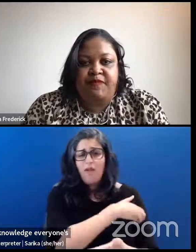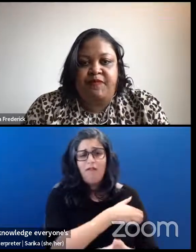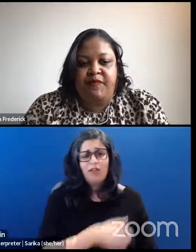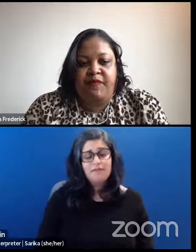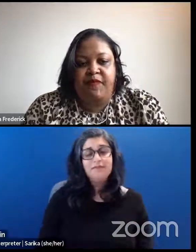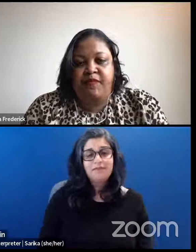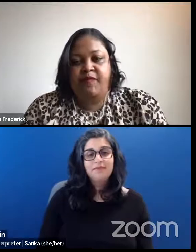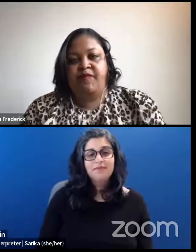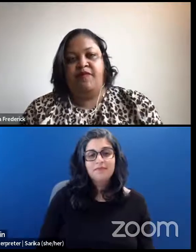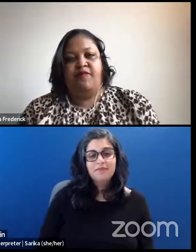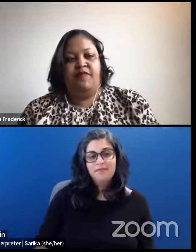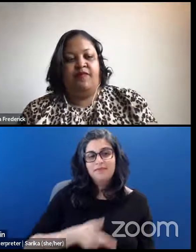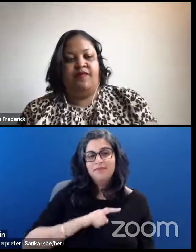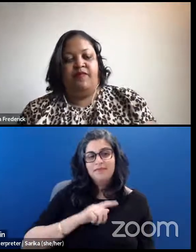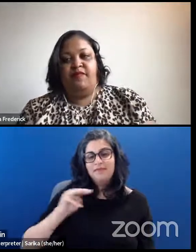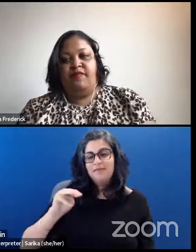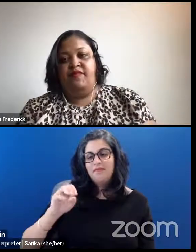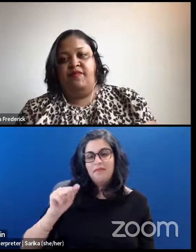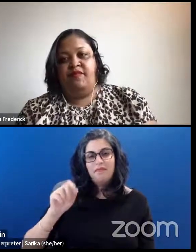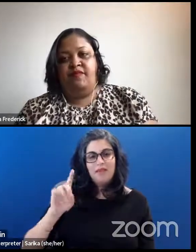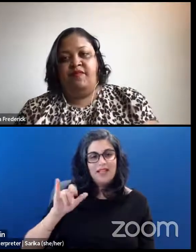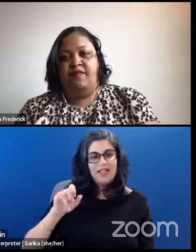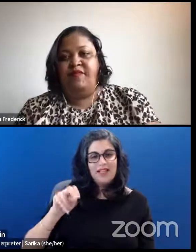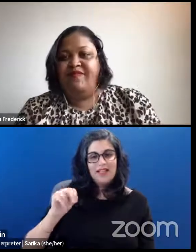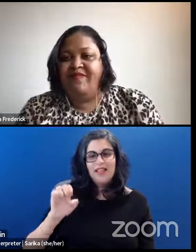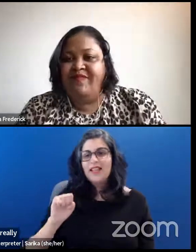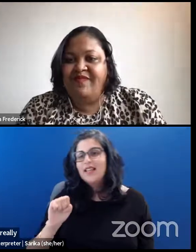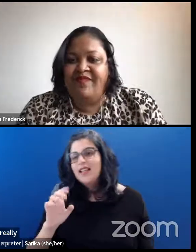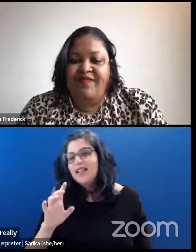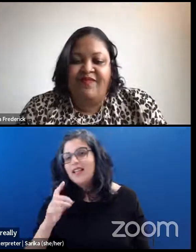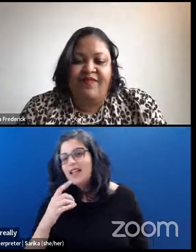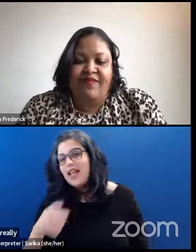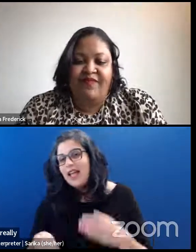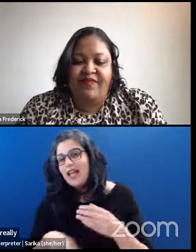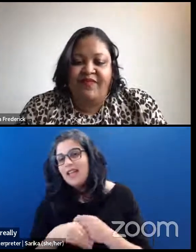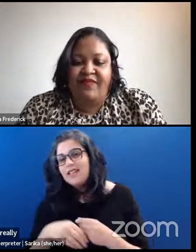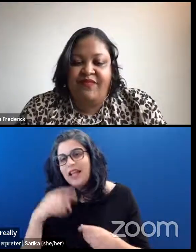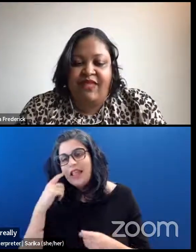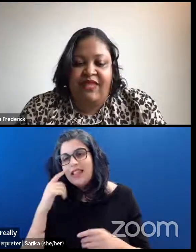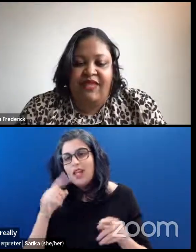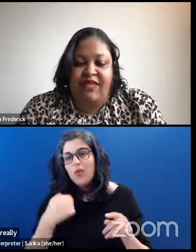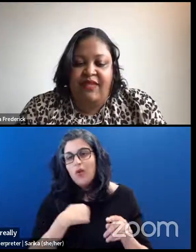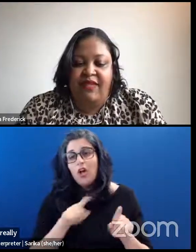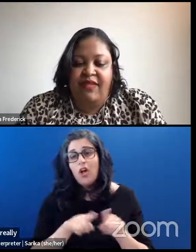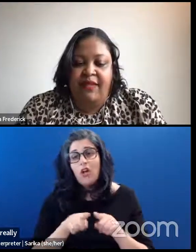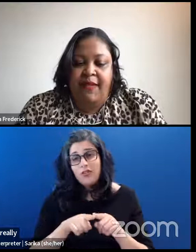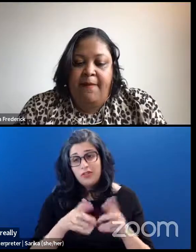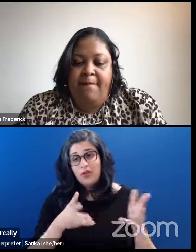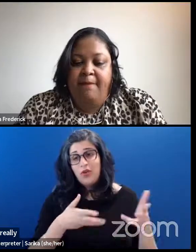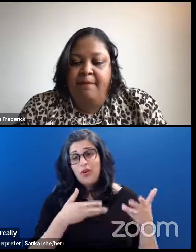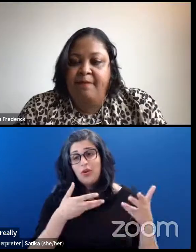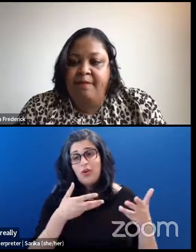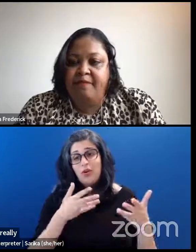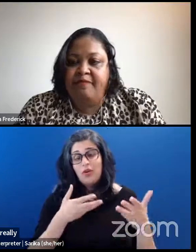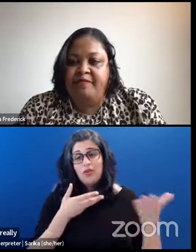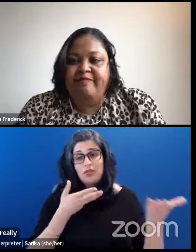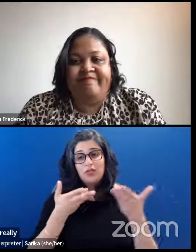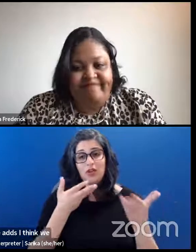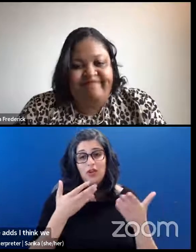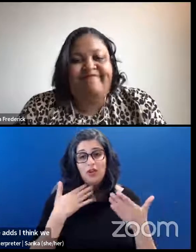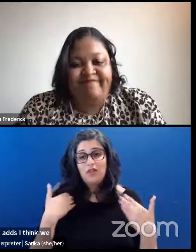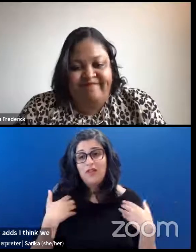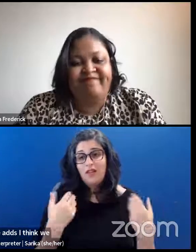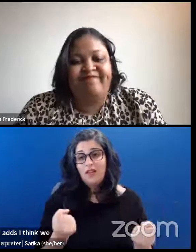Yeah. Madeline adds here, I think we also serve well-being by having spaces to practice